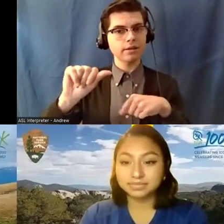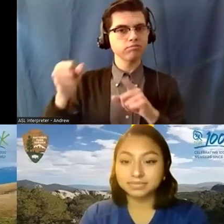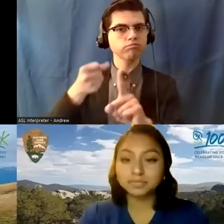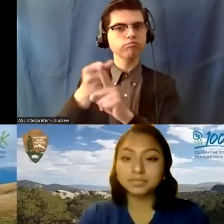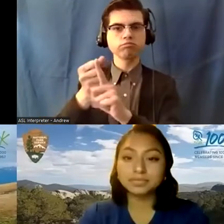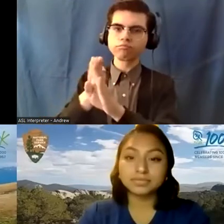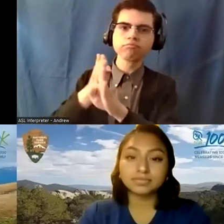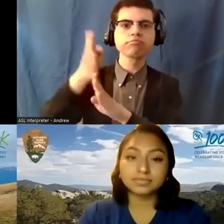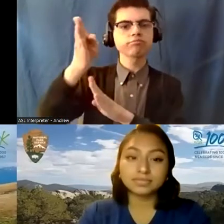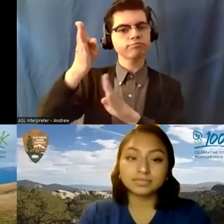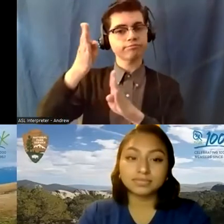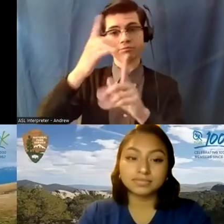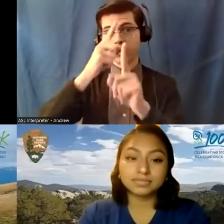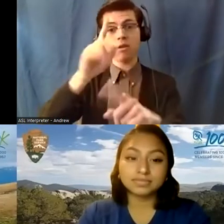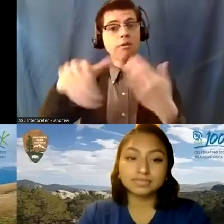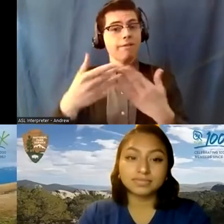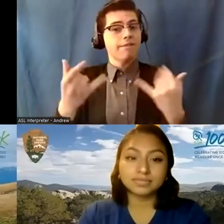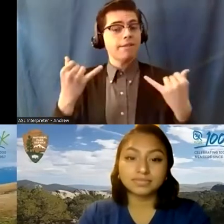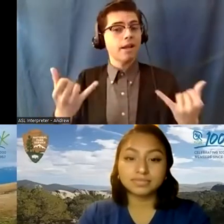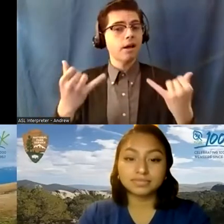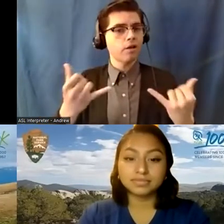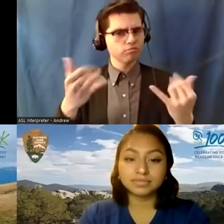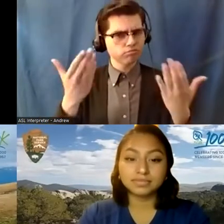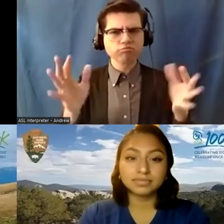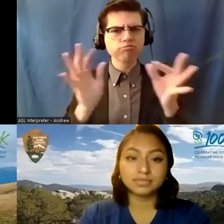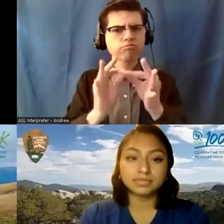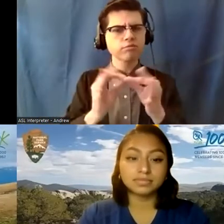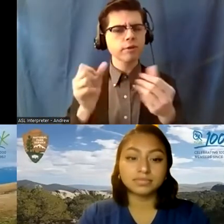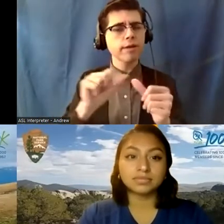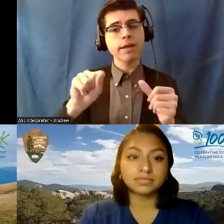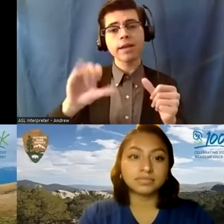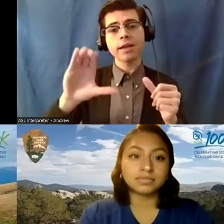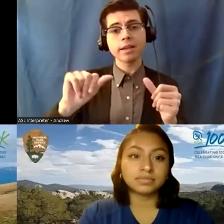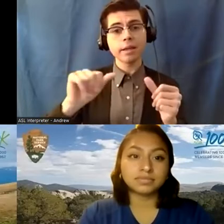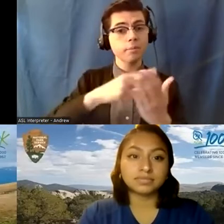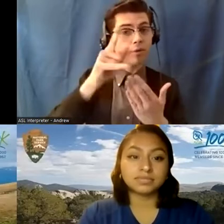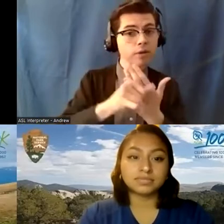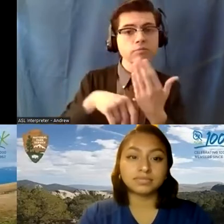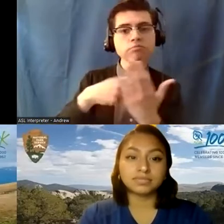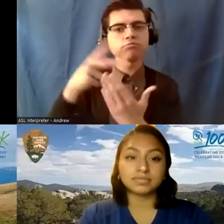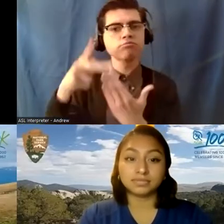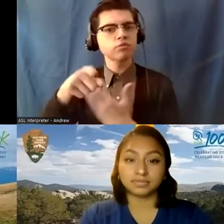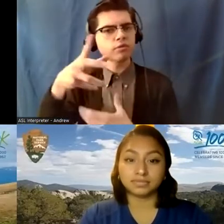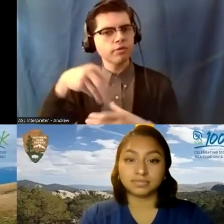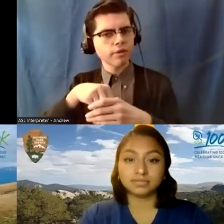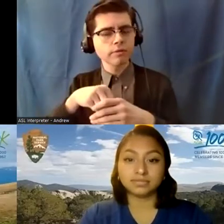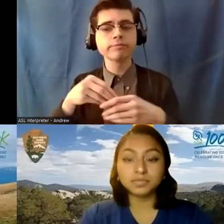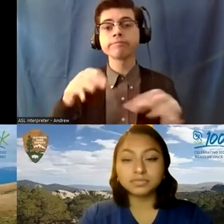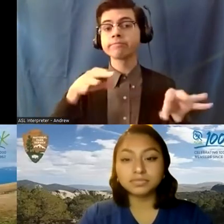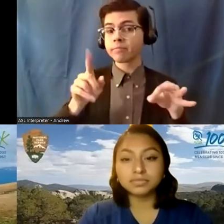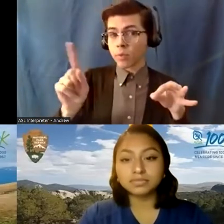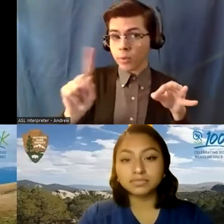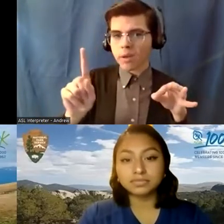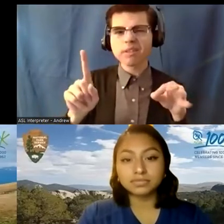you to where you are now? And feel free to briefly mention any SCA projects or programs that you worked on and where, and maybe a